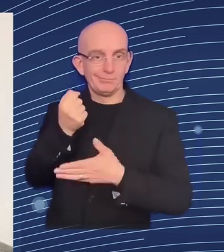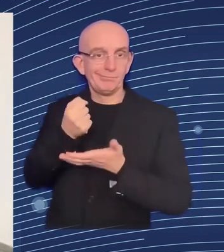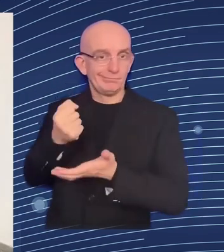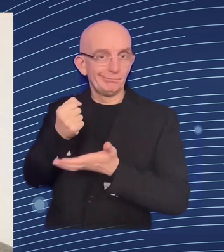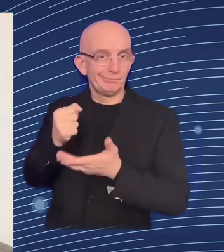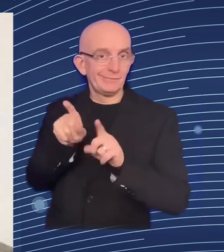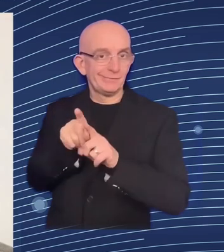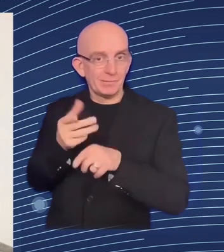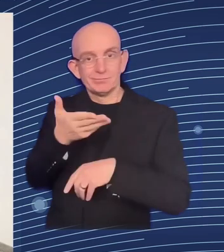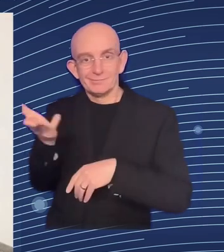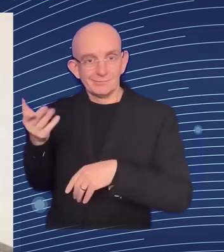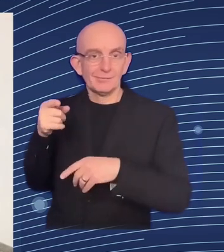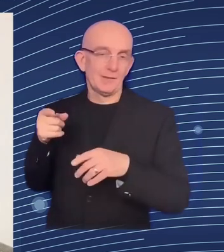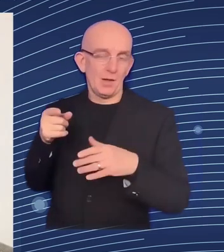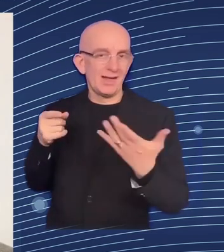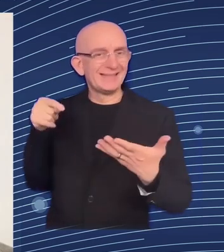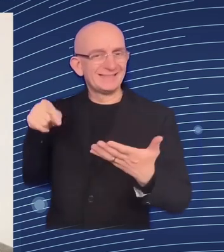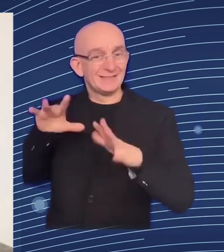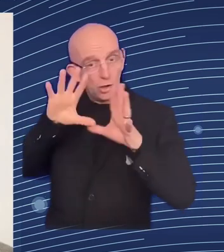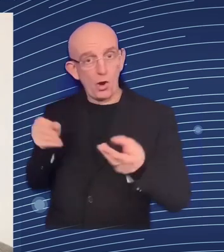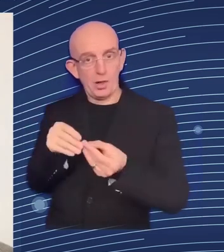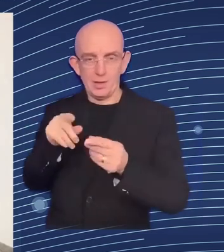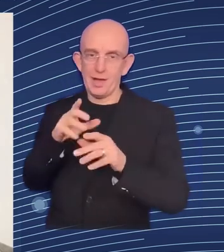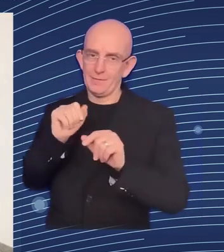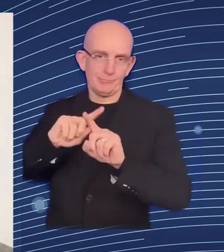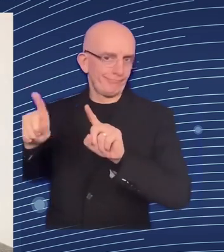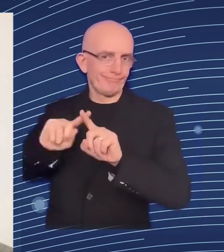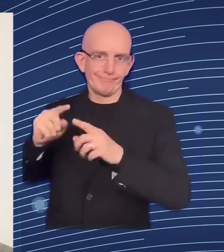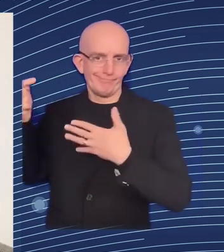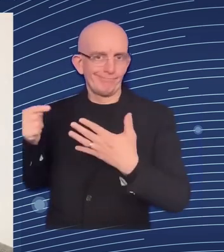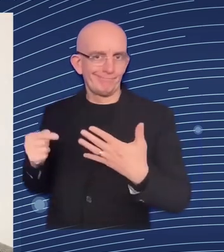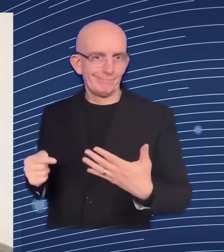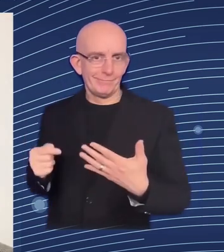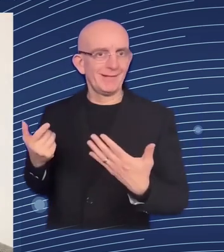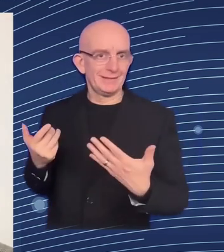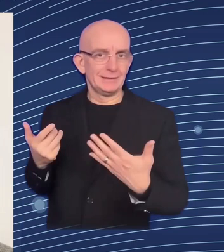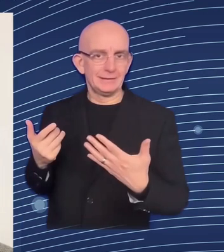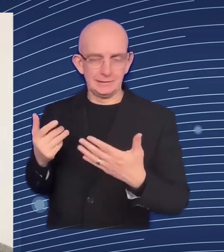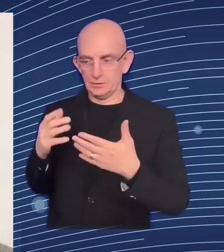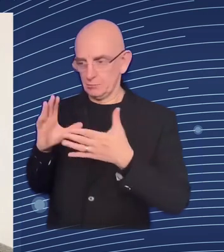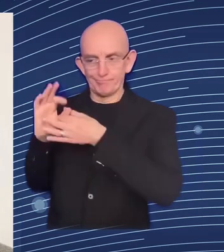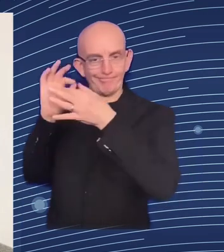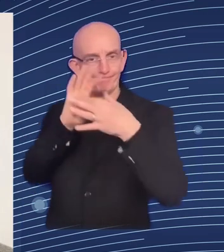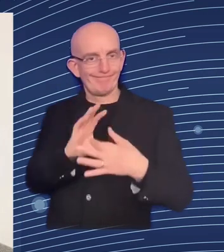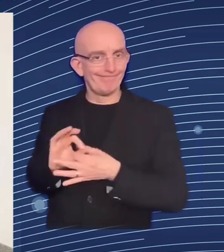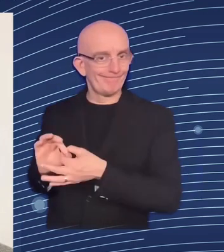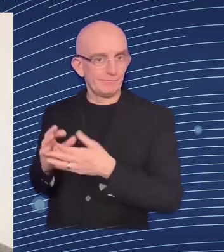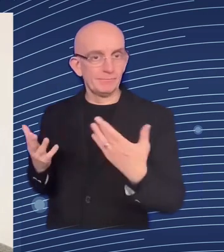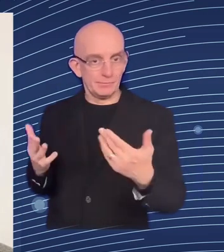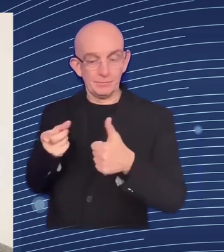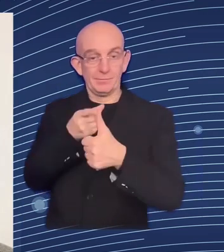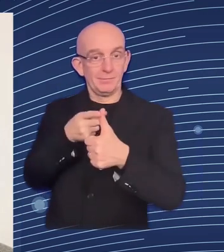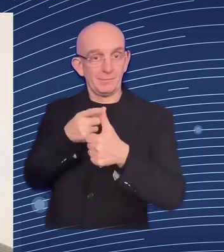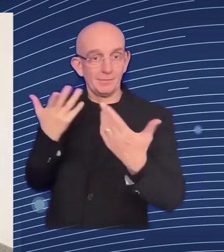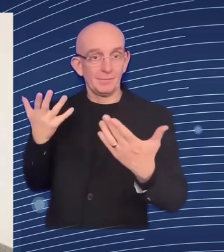aspect we will not discuss here but i have to say it essential and it's not about deciding or discussing